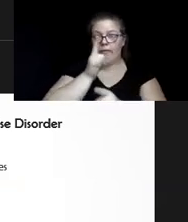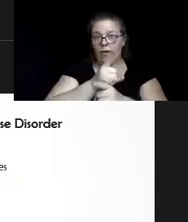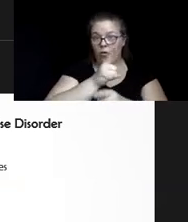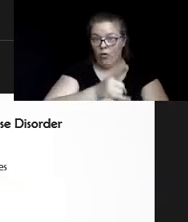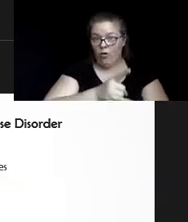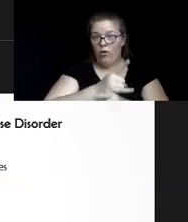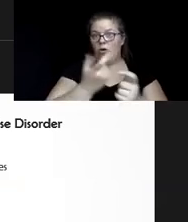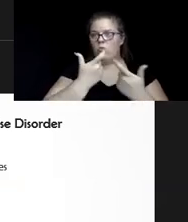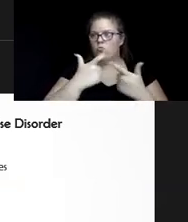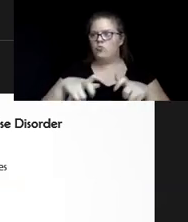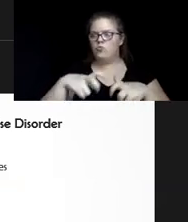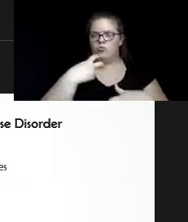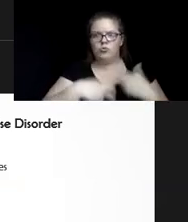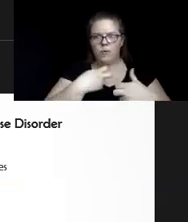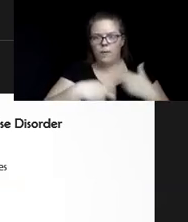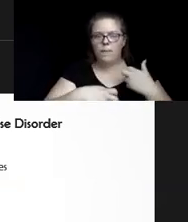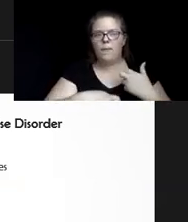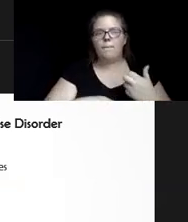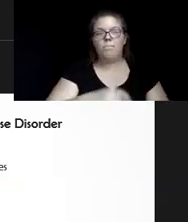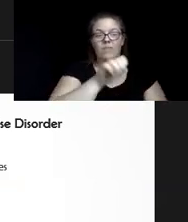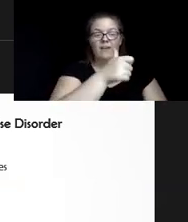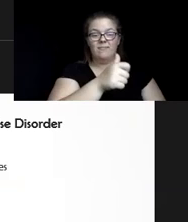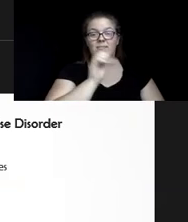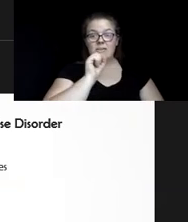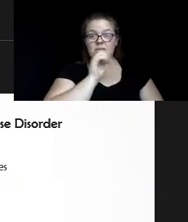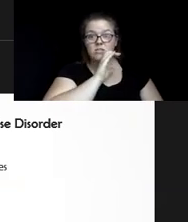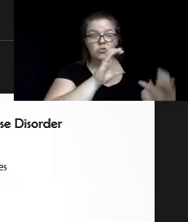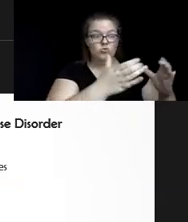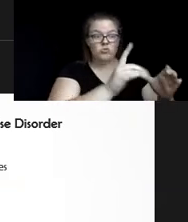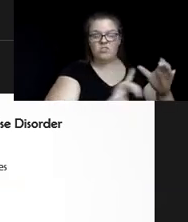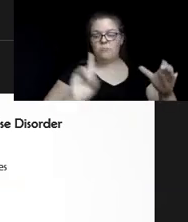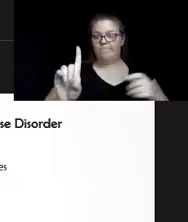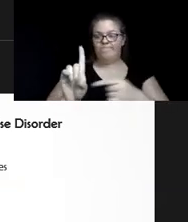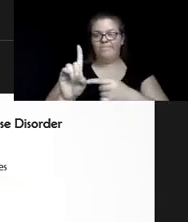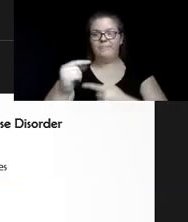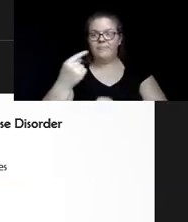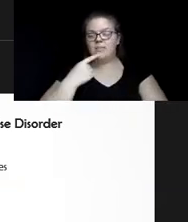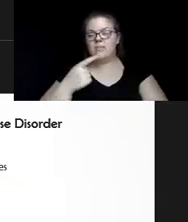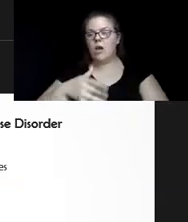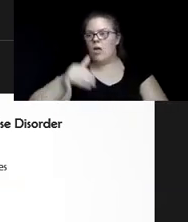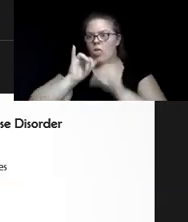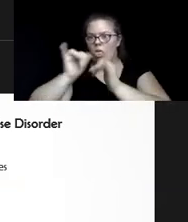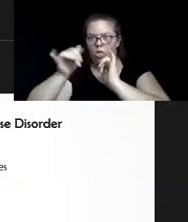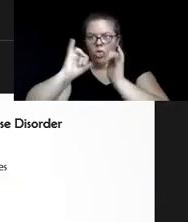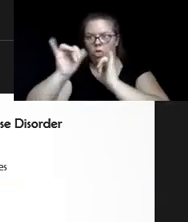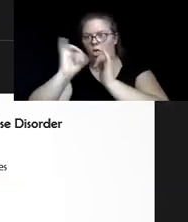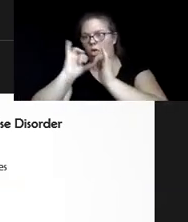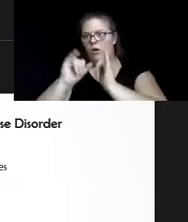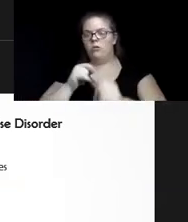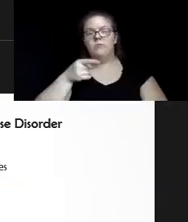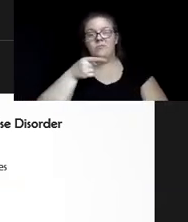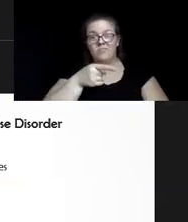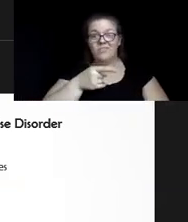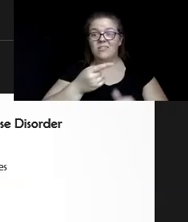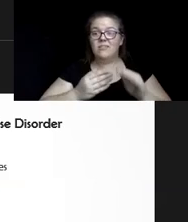problem in the older adult. One in 10 seniors relay that they binge drink. And this is steadily increasing over the years with